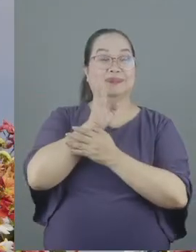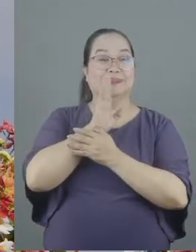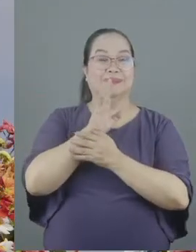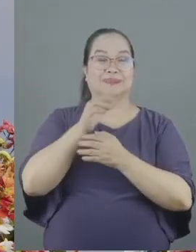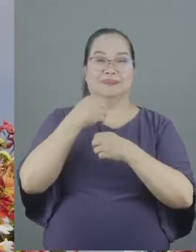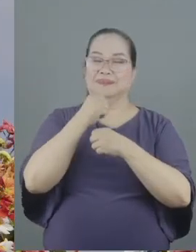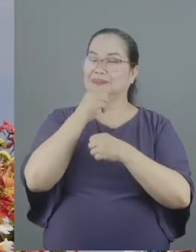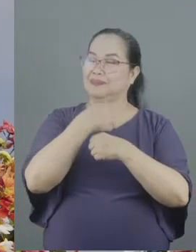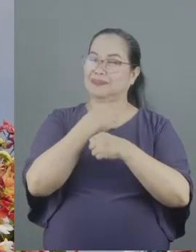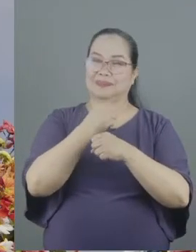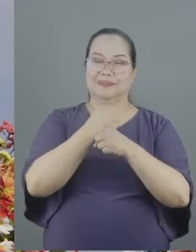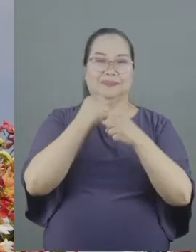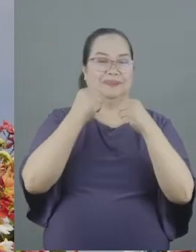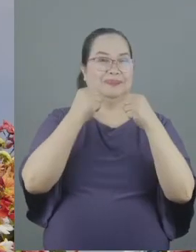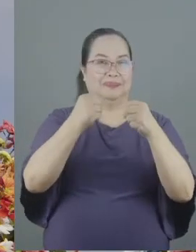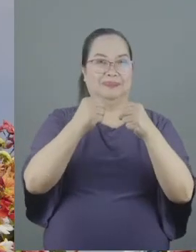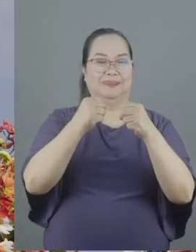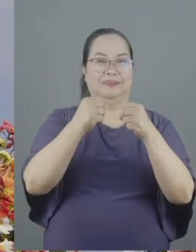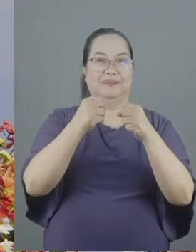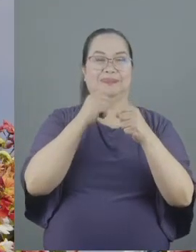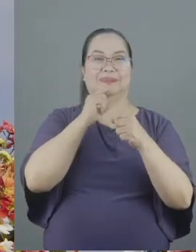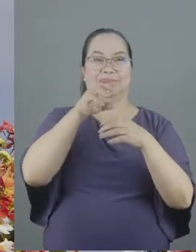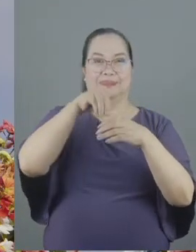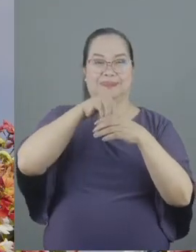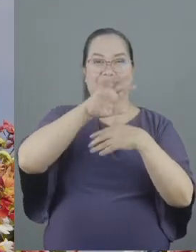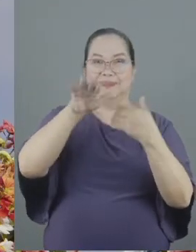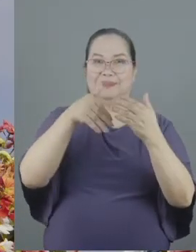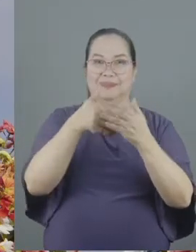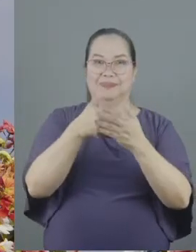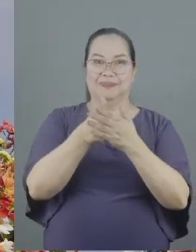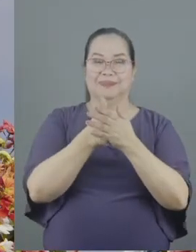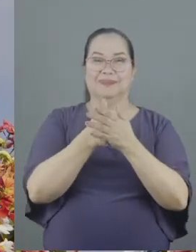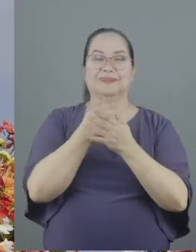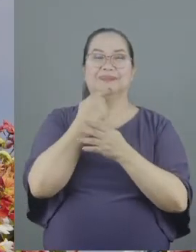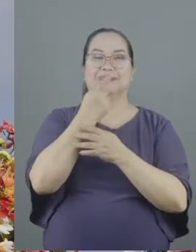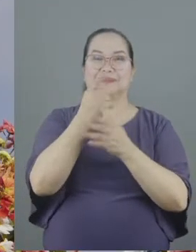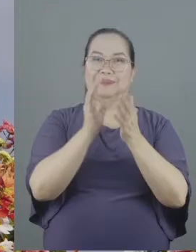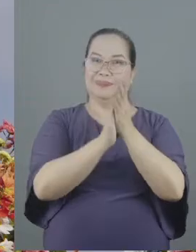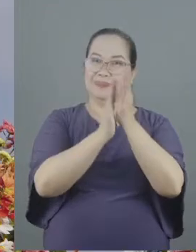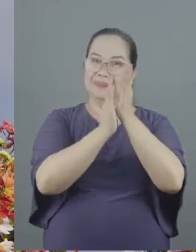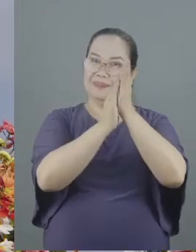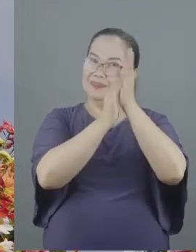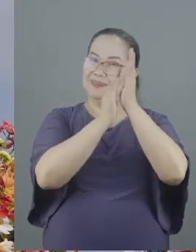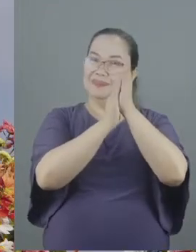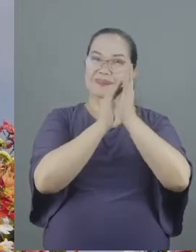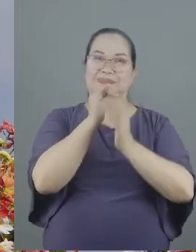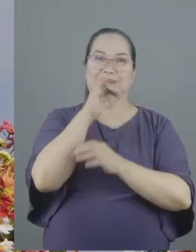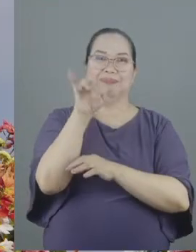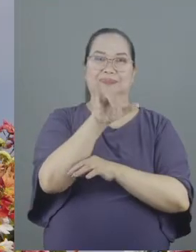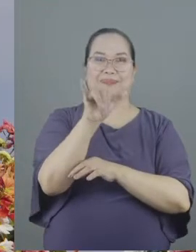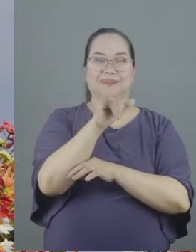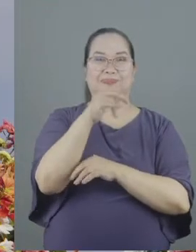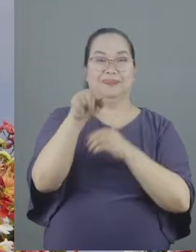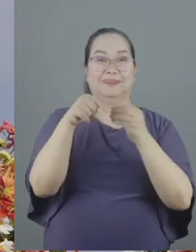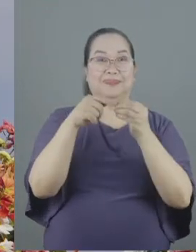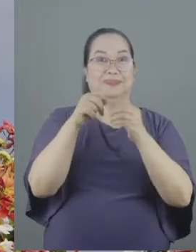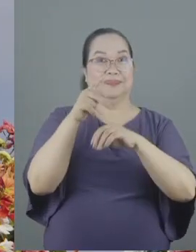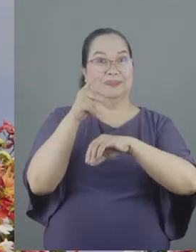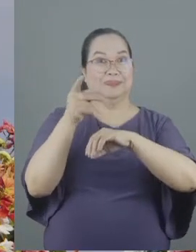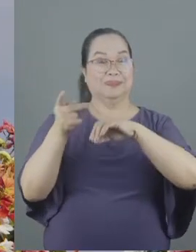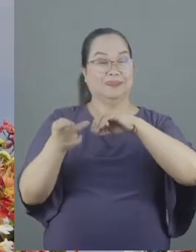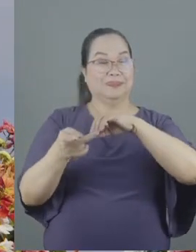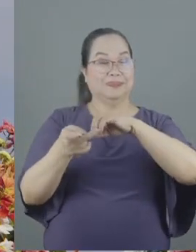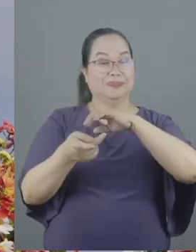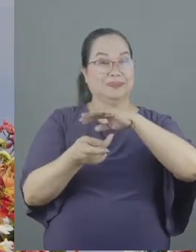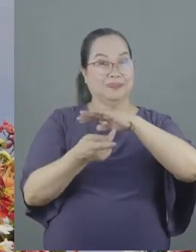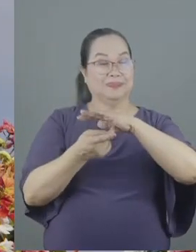making him superficially happy in order to solicit his praise it's not the same as what Paul said in Colossians 3